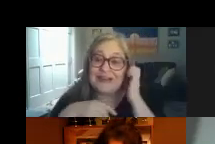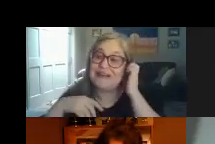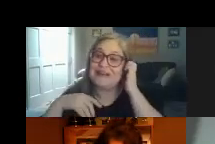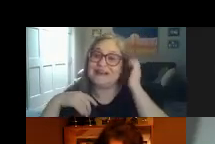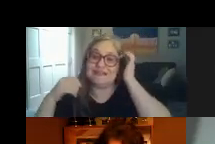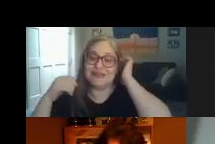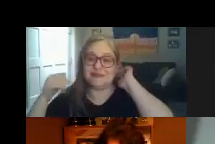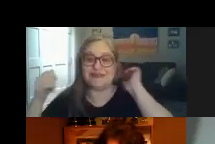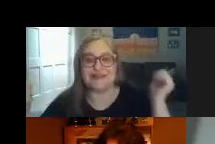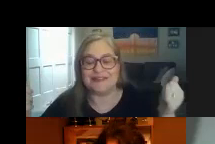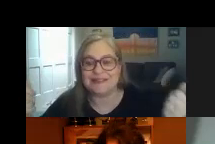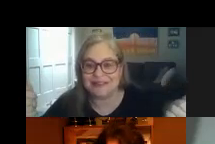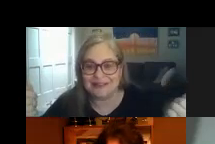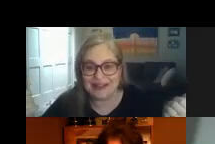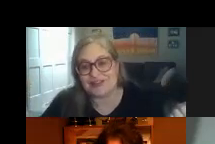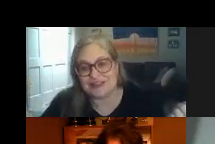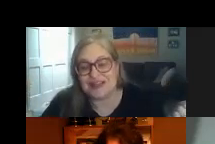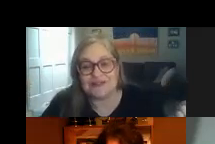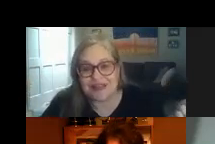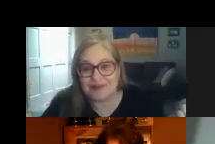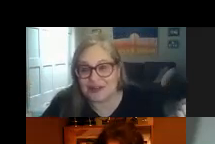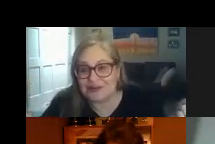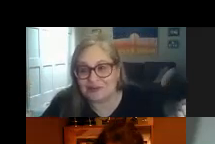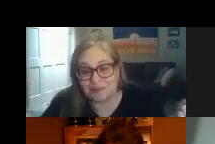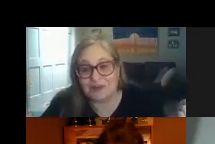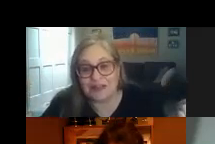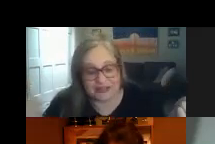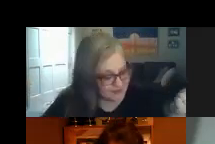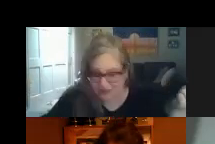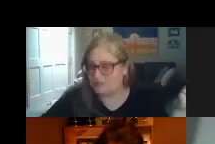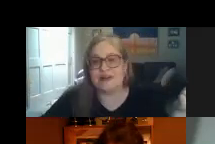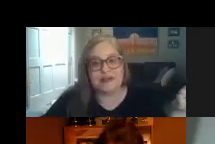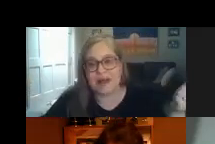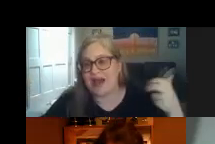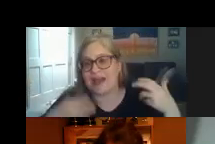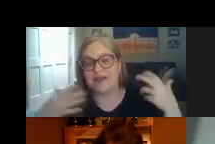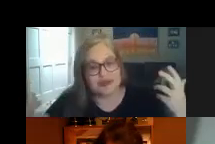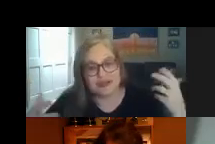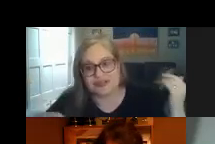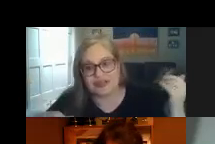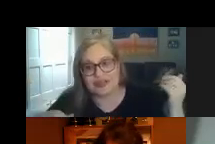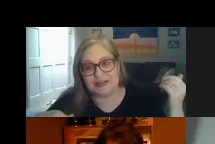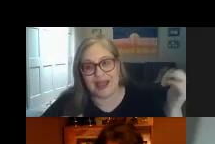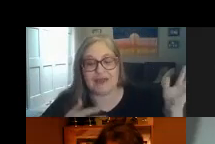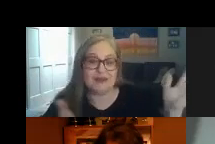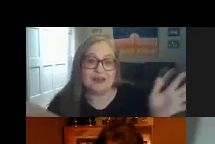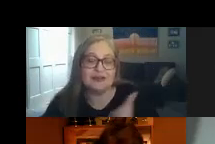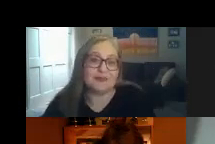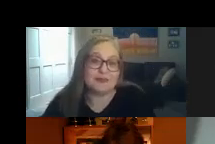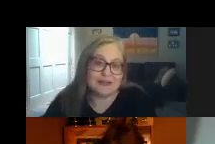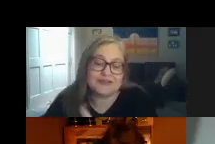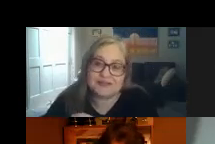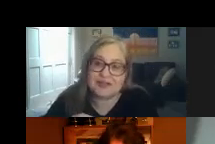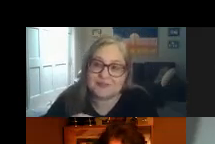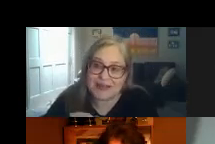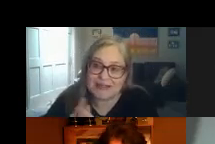opinion now say the results actually tell you exactly what you believed really behind really struggling in math you